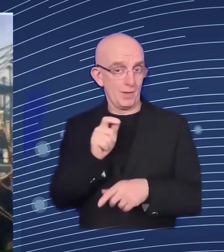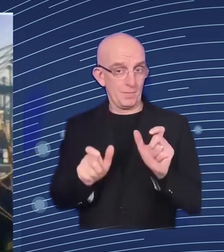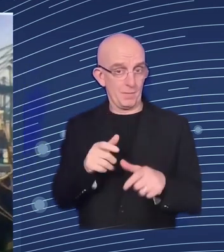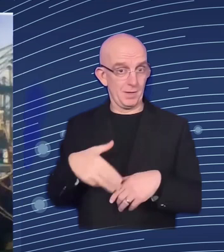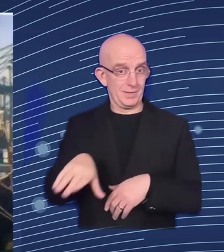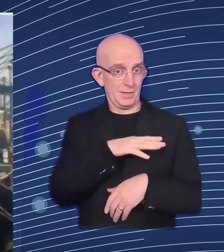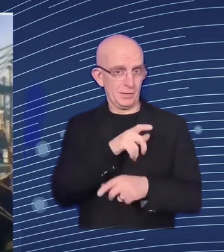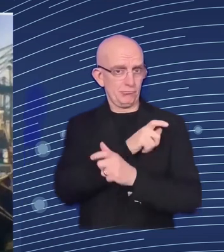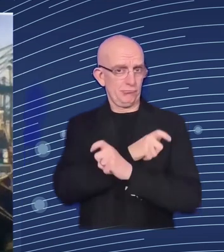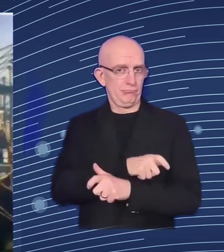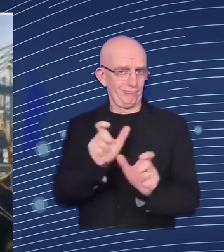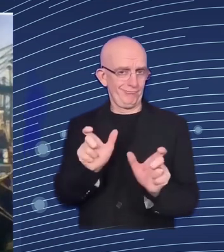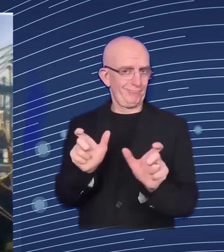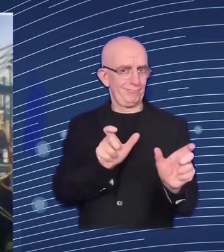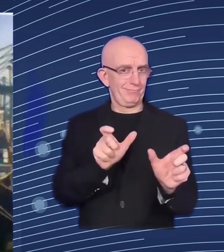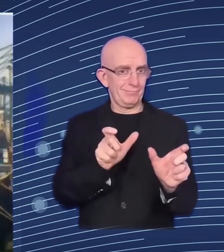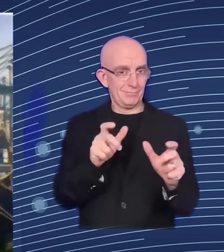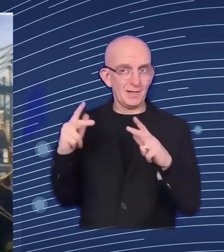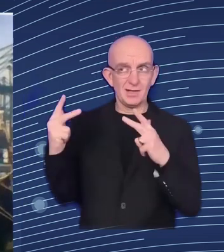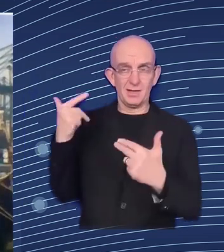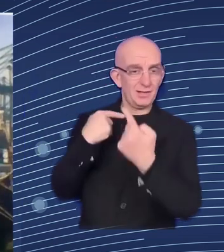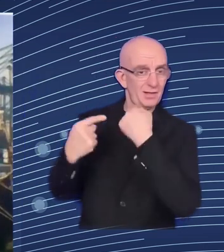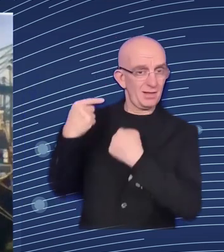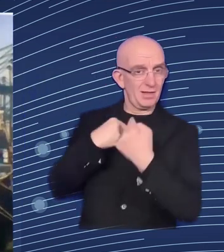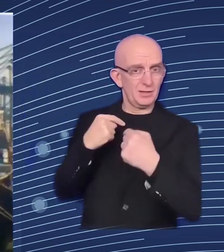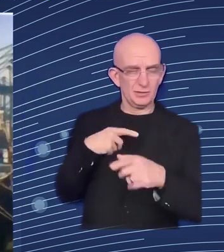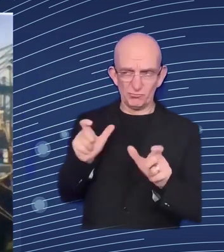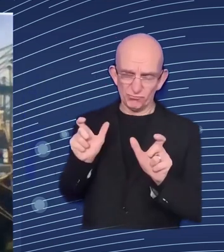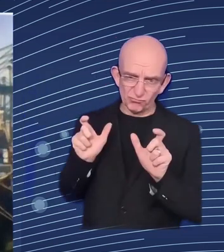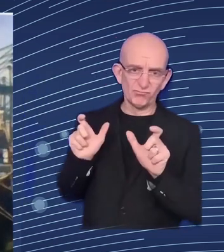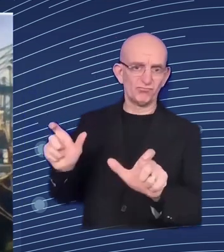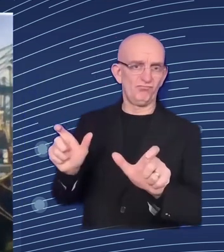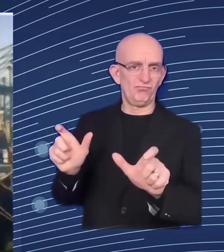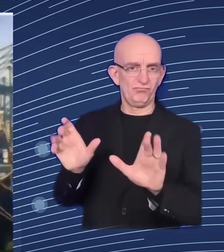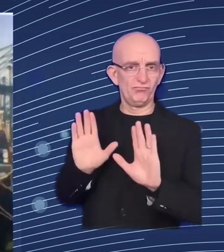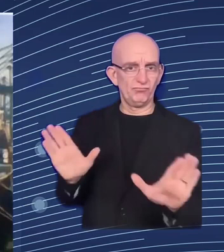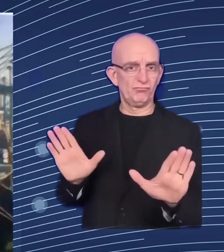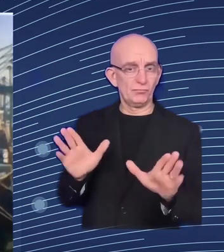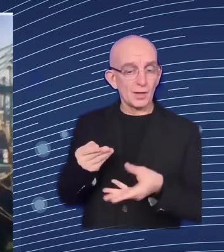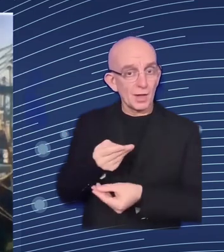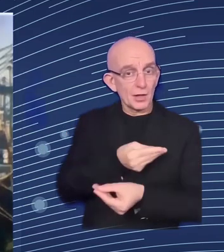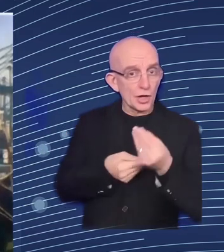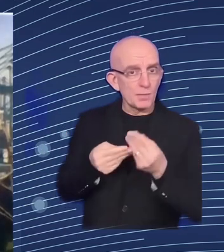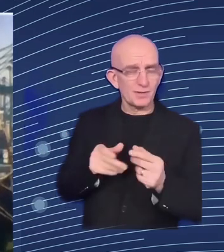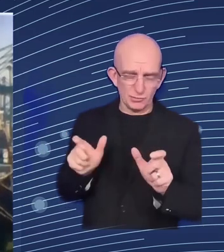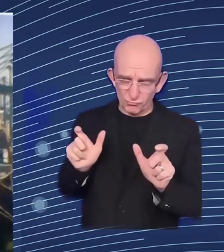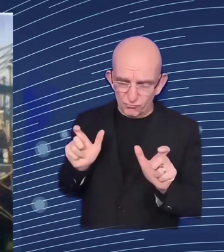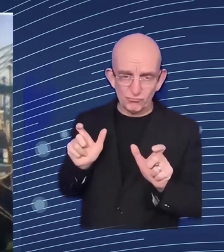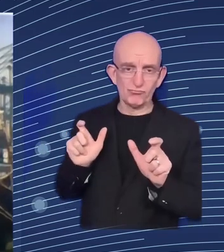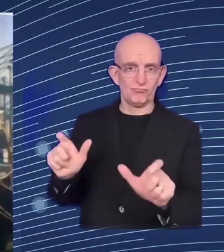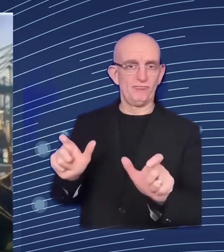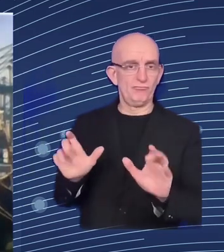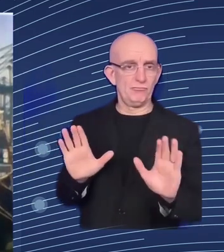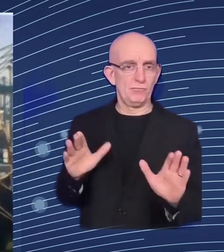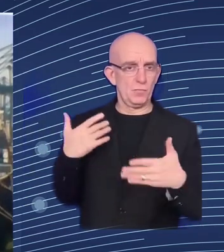economic forecast earlier this week also showing uh really the resilience of the economy as well but certainly